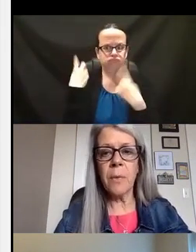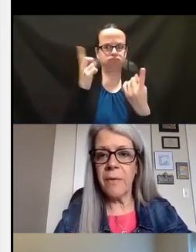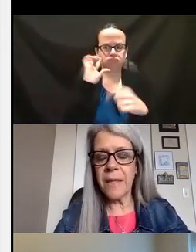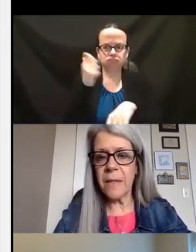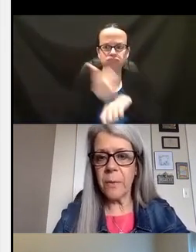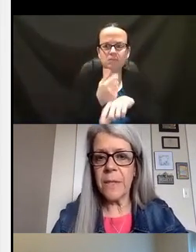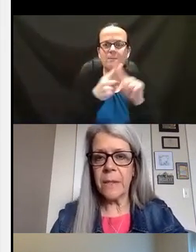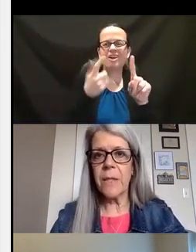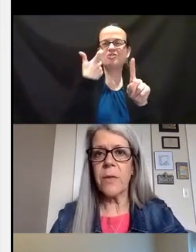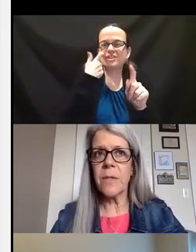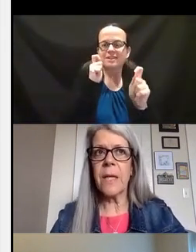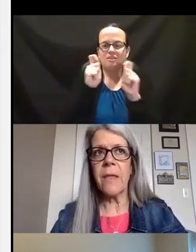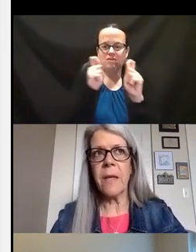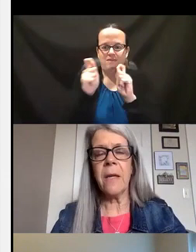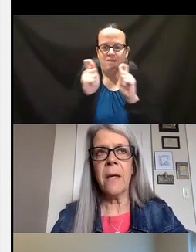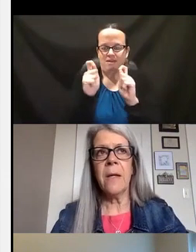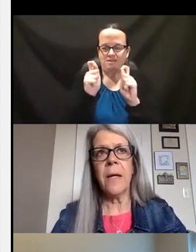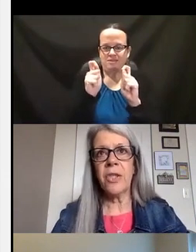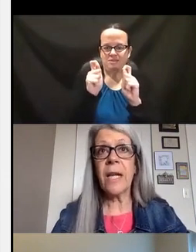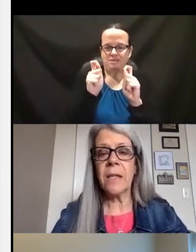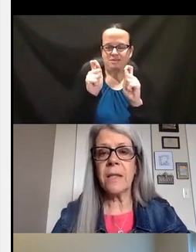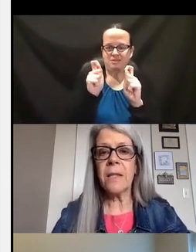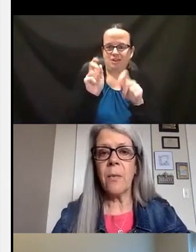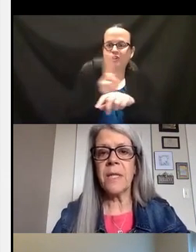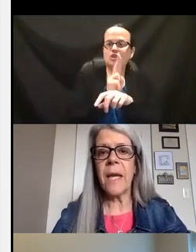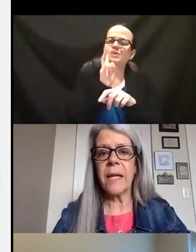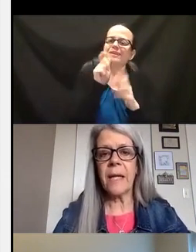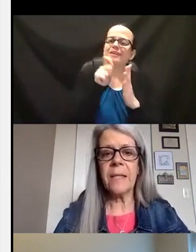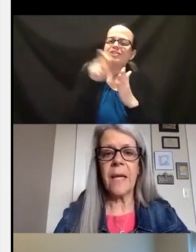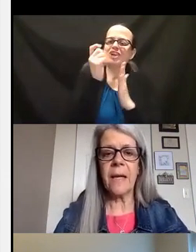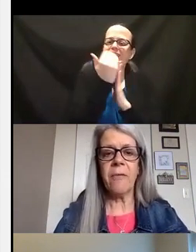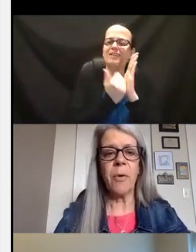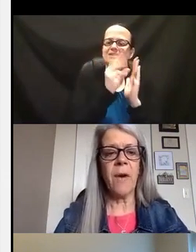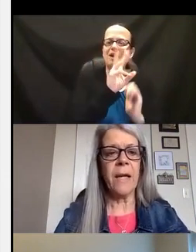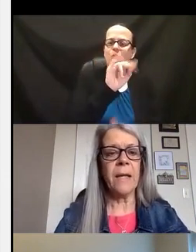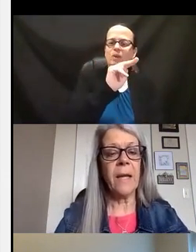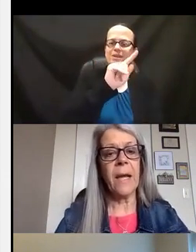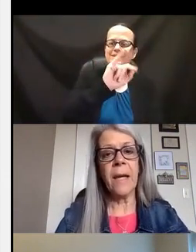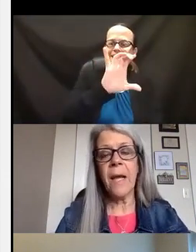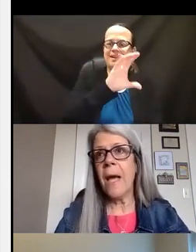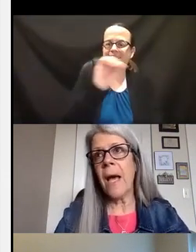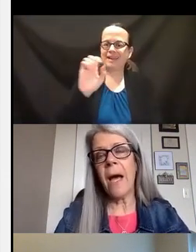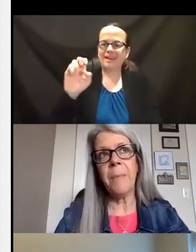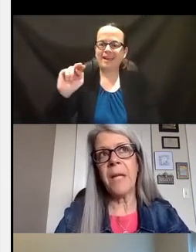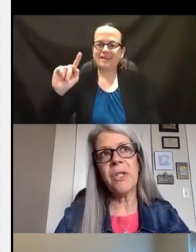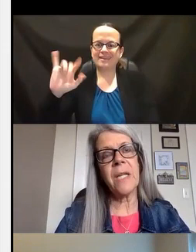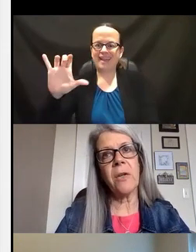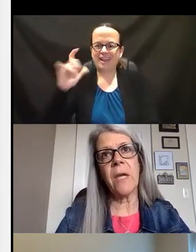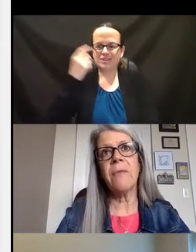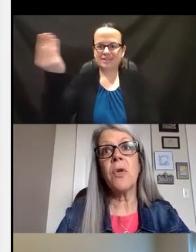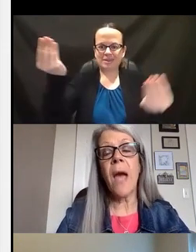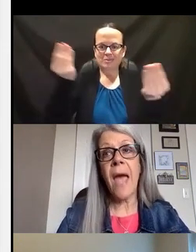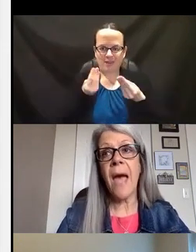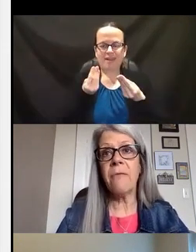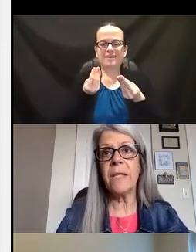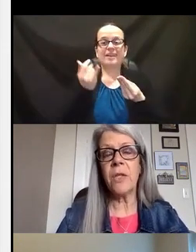but we revised it recently using the checklist that WINTAC and NTAC have provided. And I'll just tell you